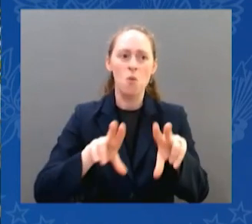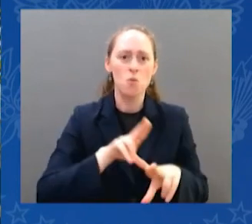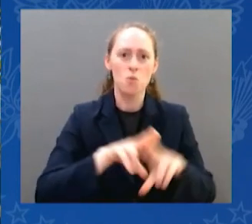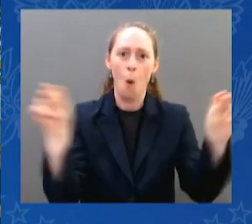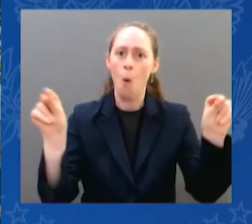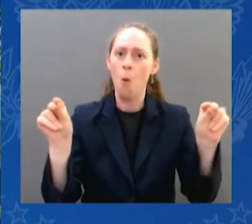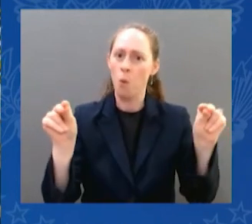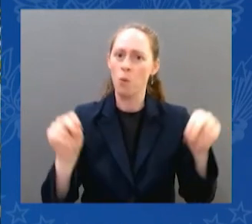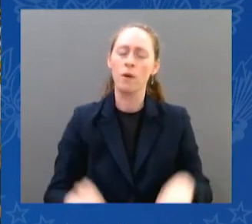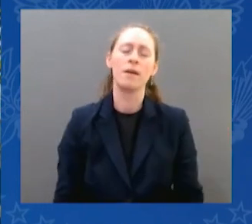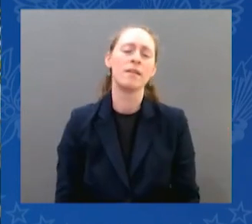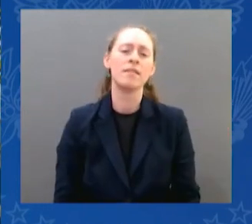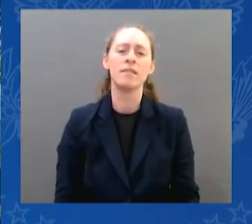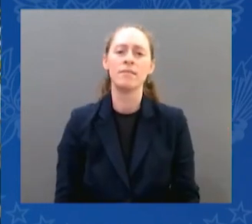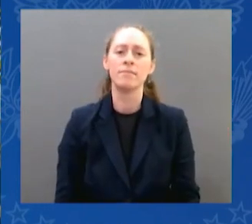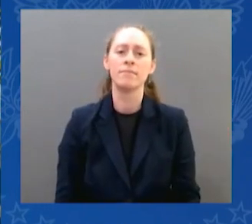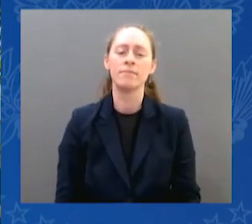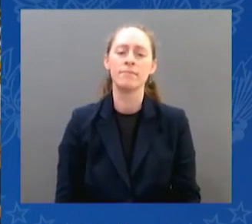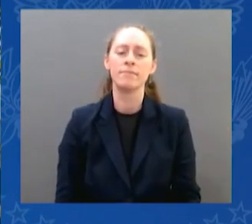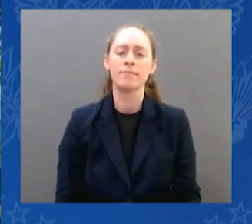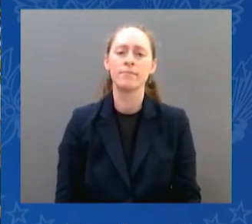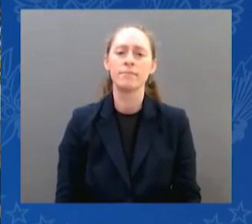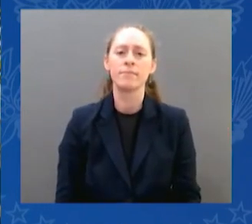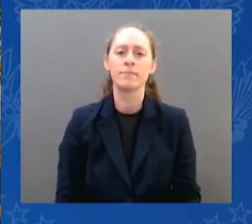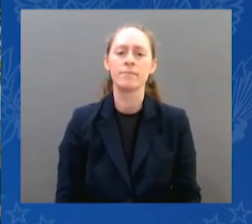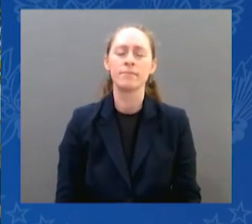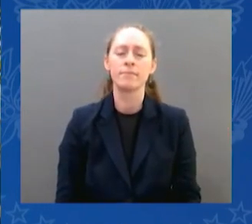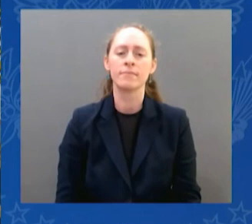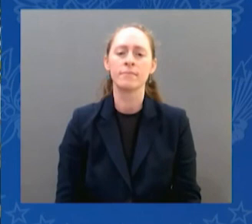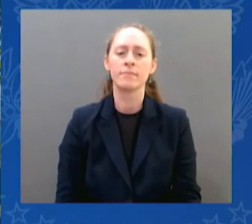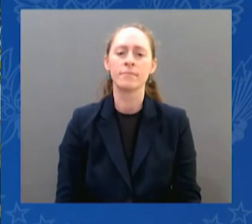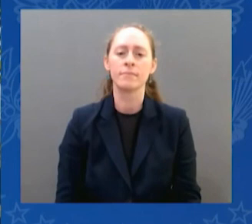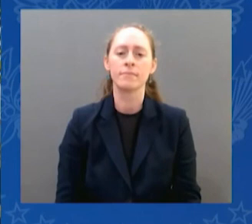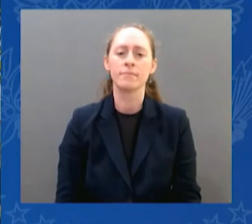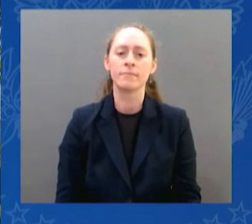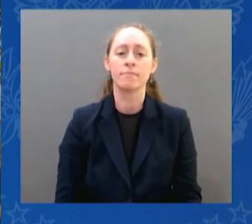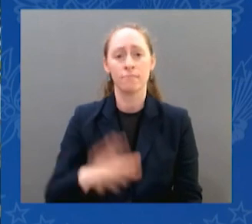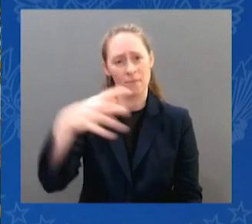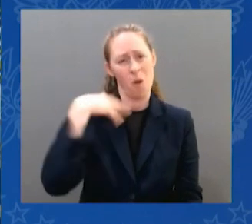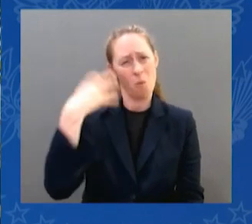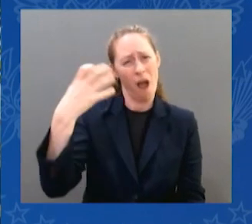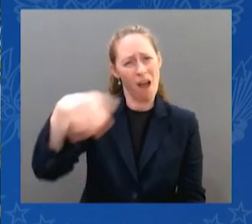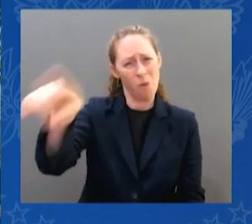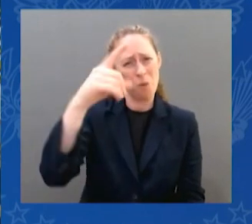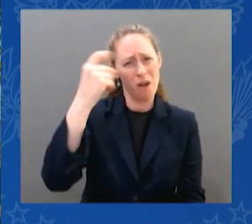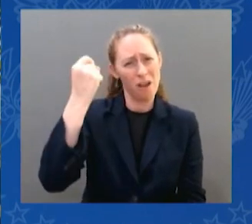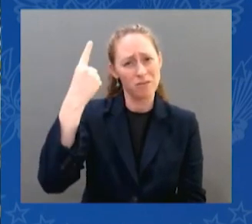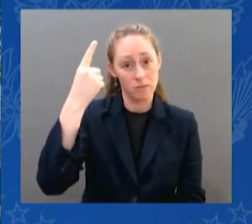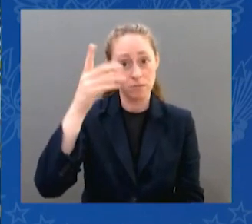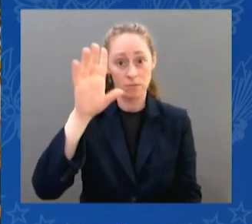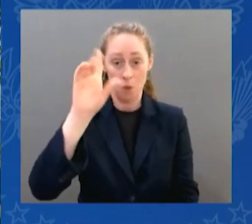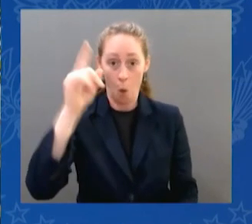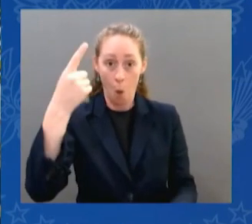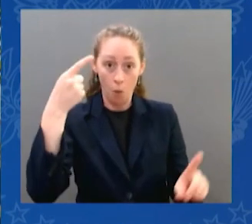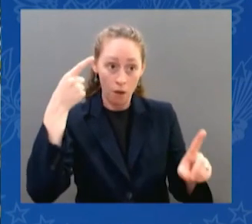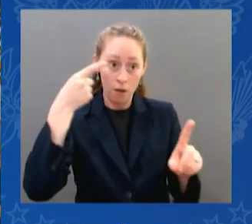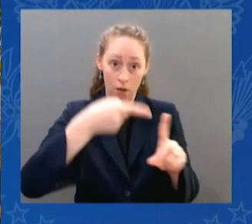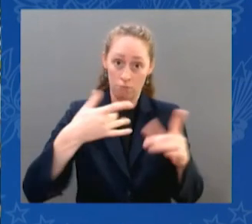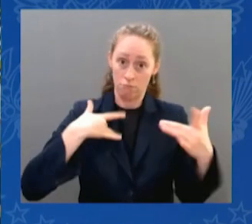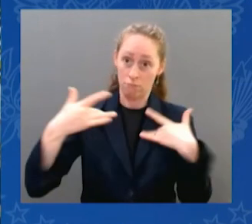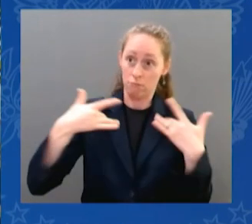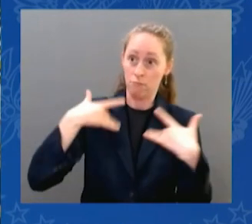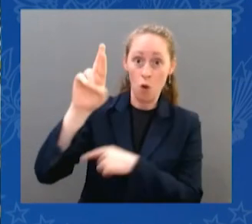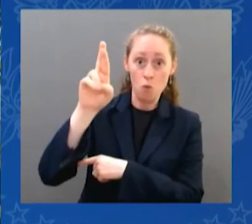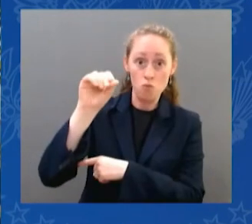has an impact much beyond Roe and to the right to privacy more generally. Justice